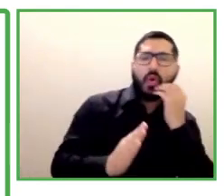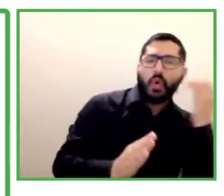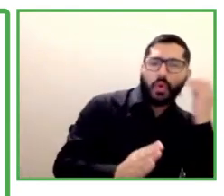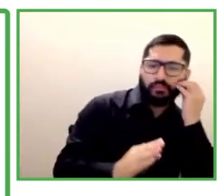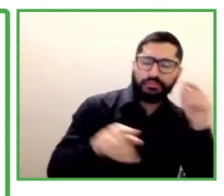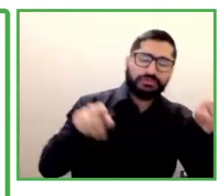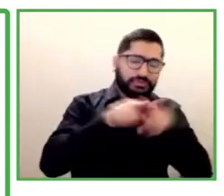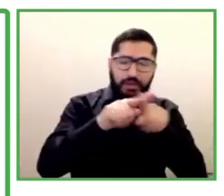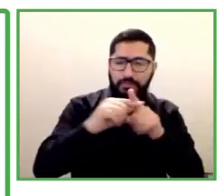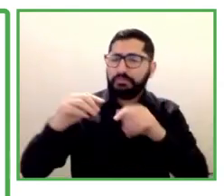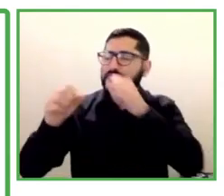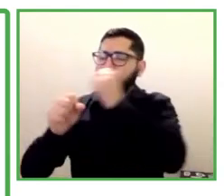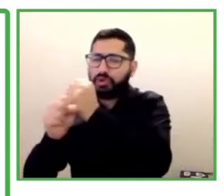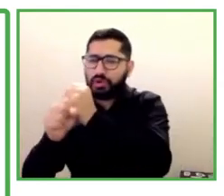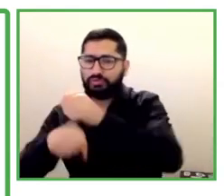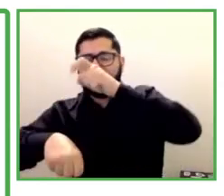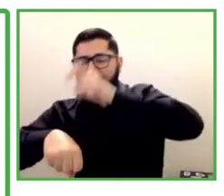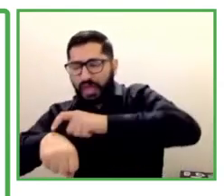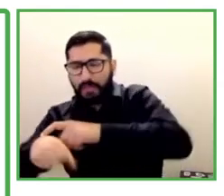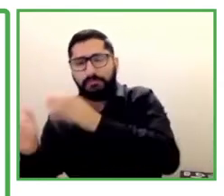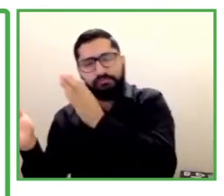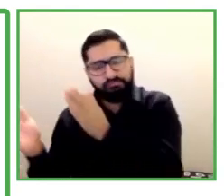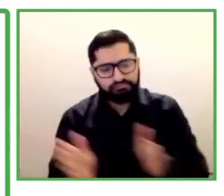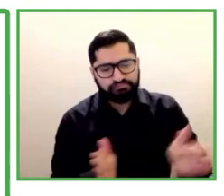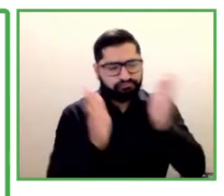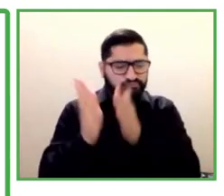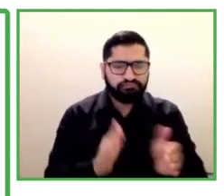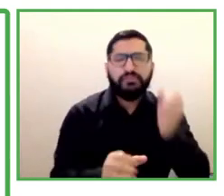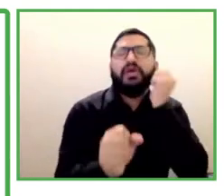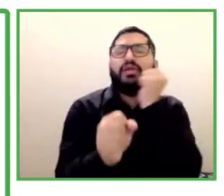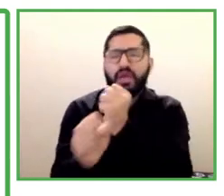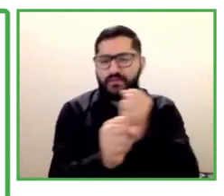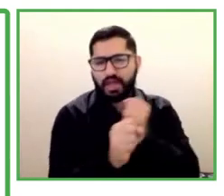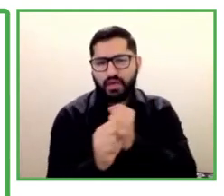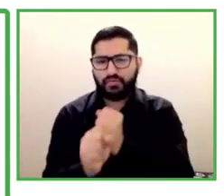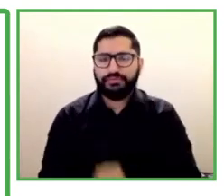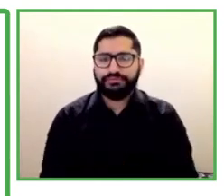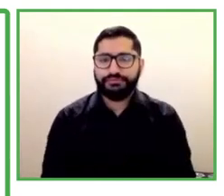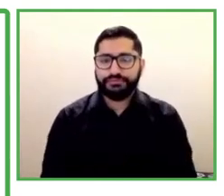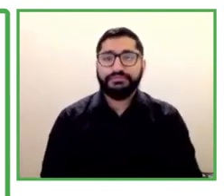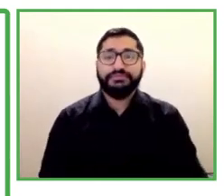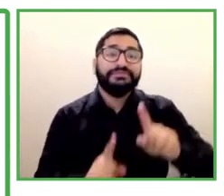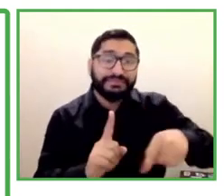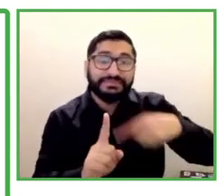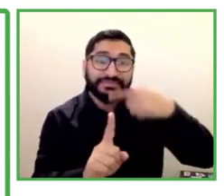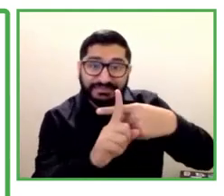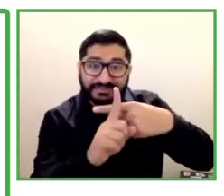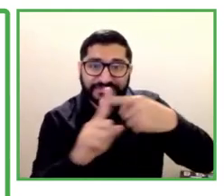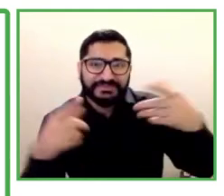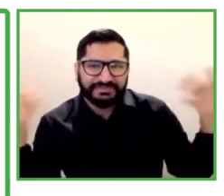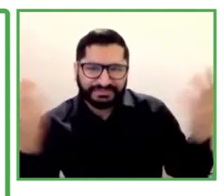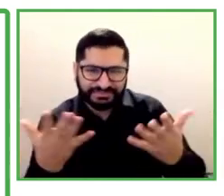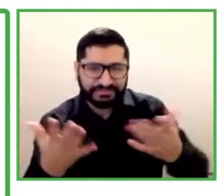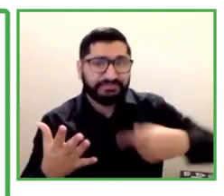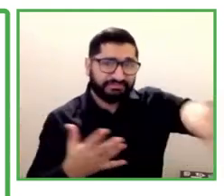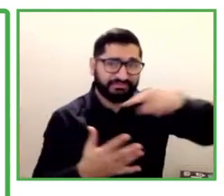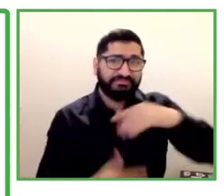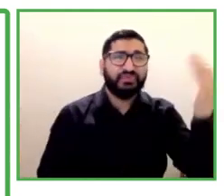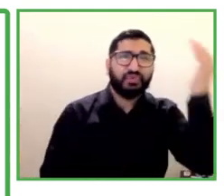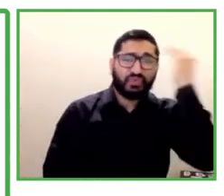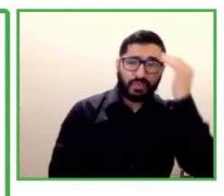included work ethics where they were taught about punctuality and online meeting etiquette. We added wellbeing and counseling sessions.